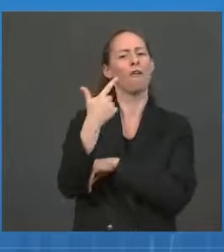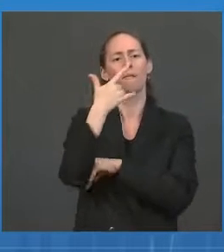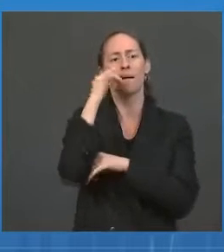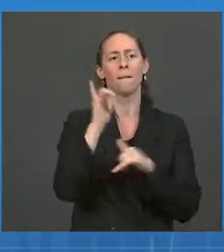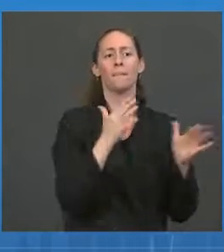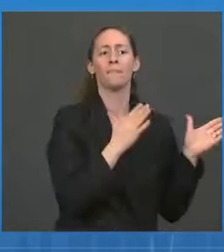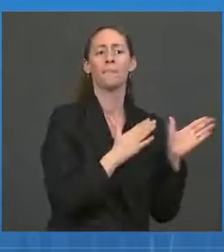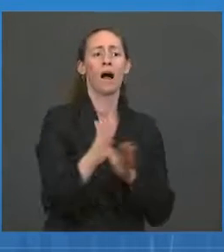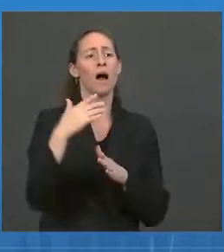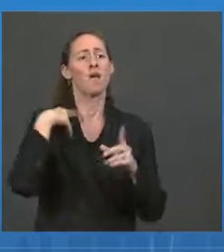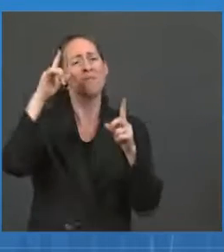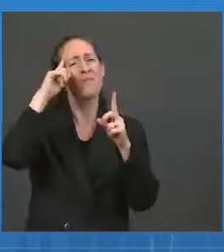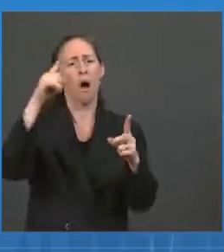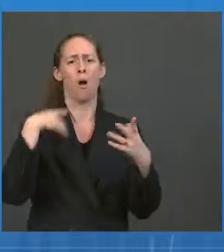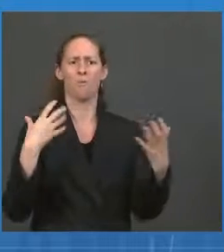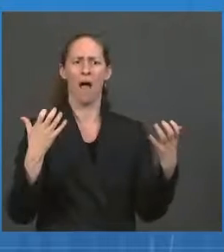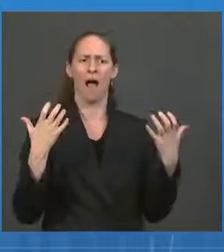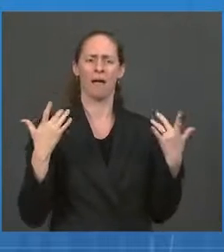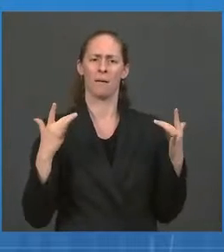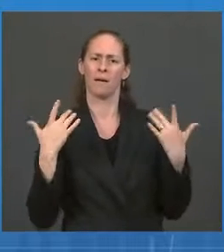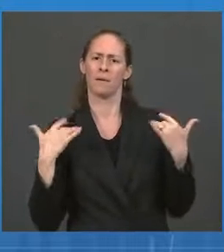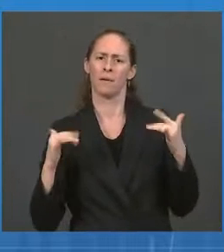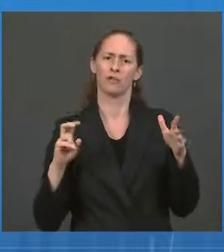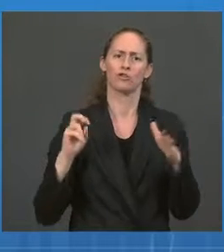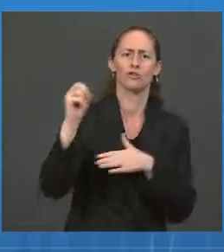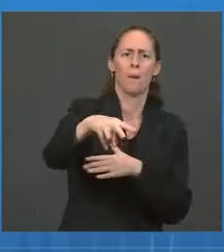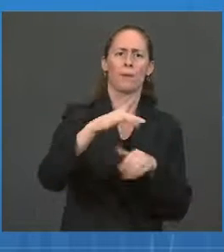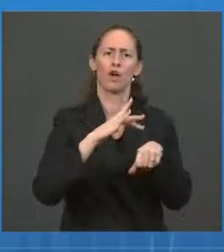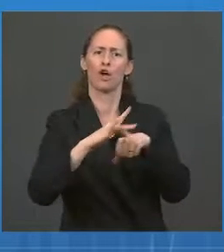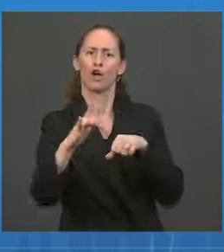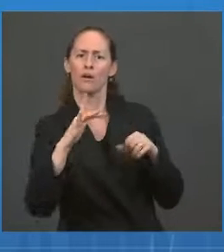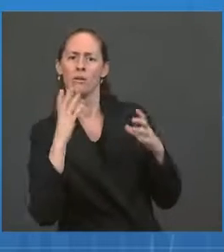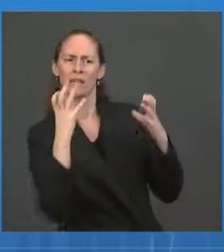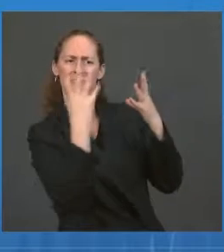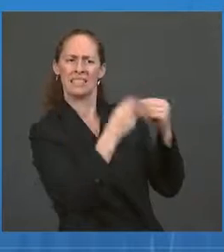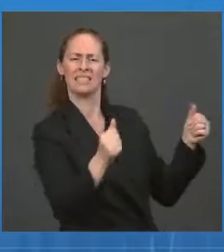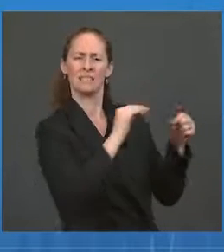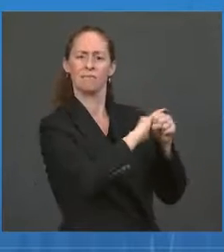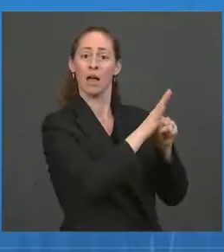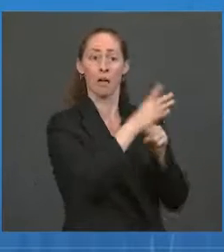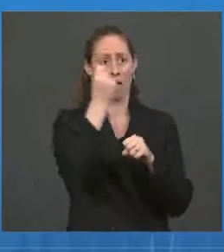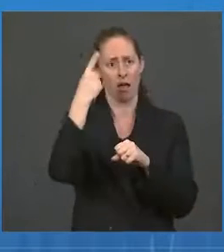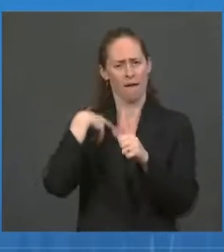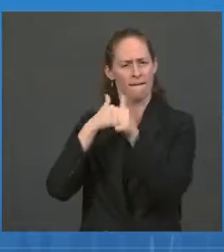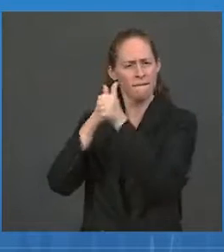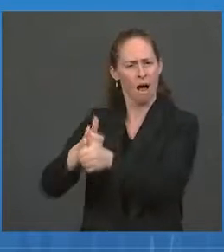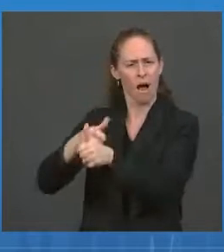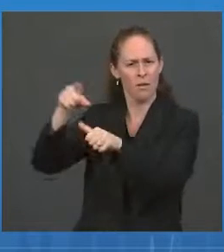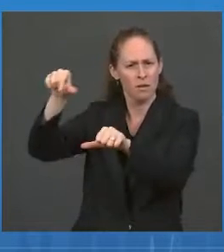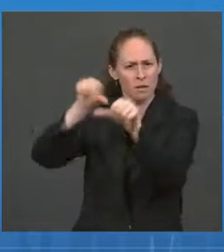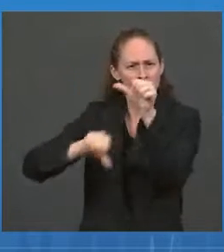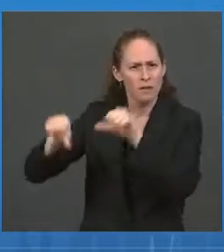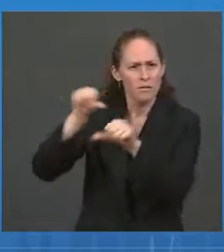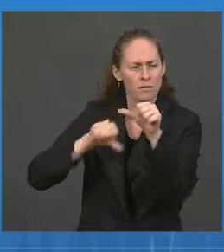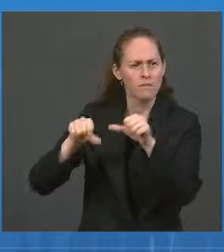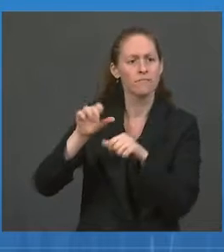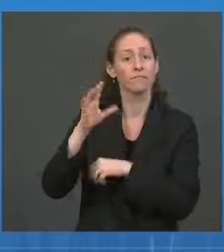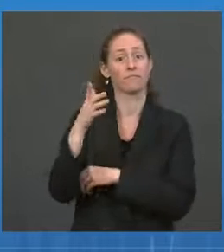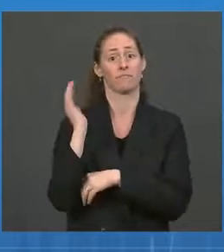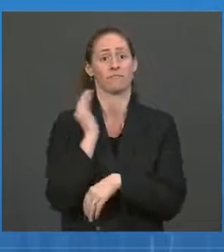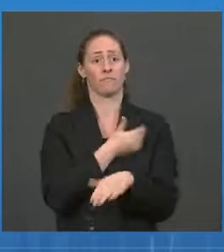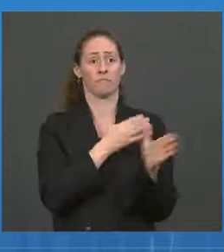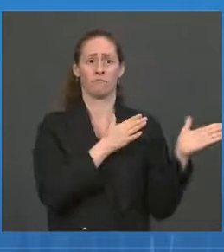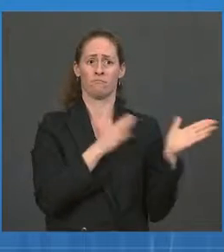to lay out an initial plan based on our clinical judgment, and to ultimately ensure that the final plan would be based on the independent